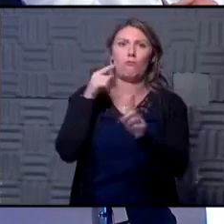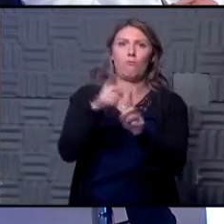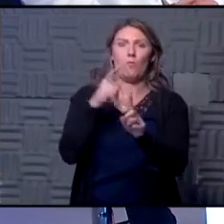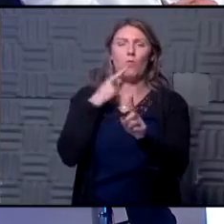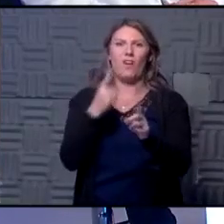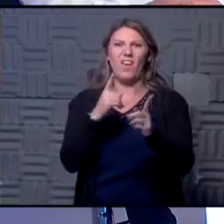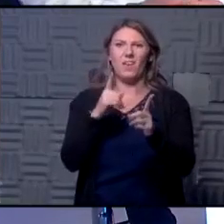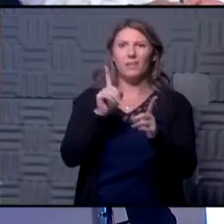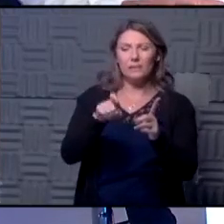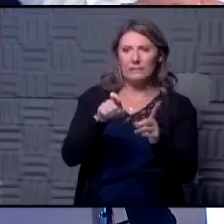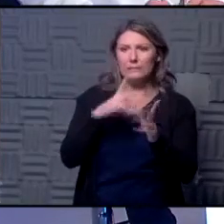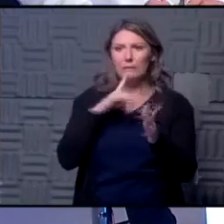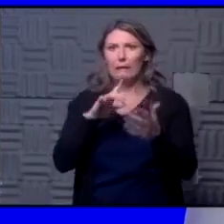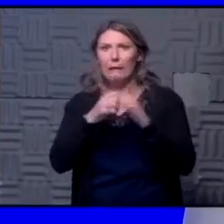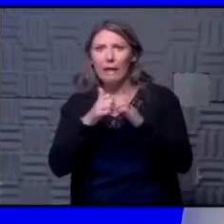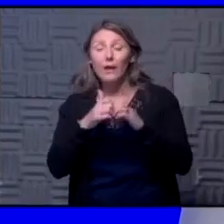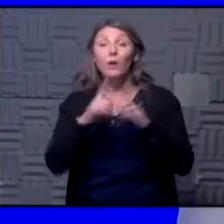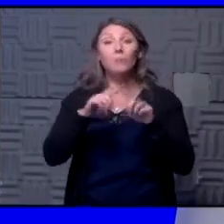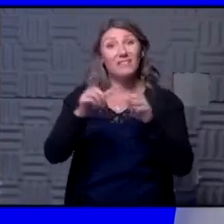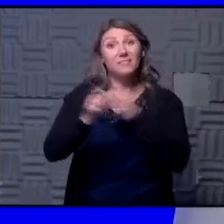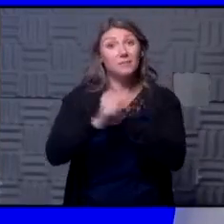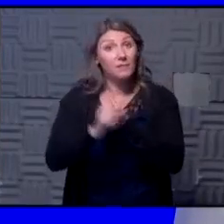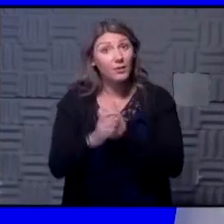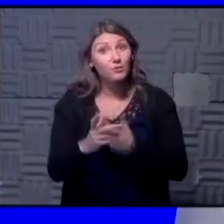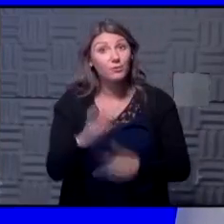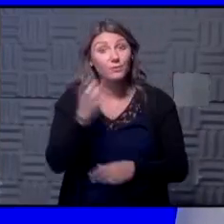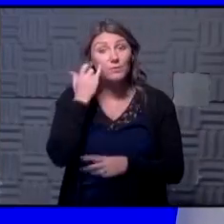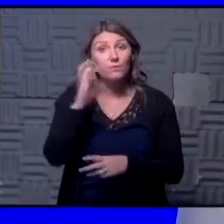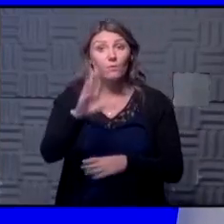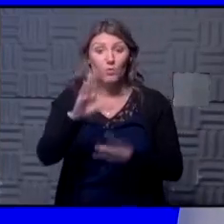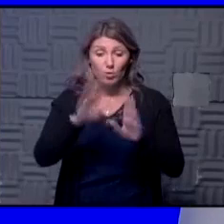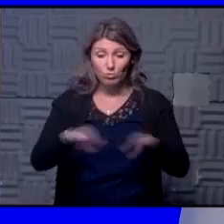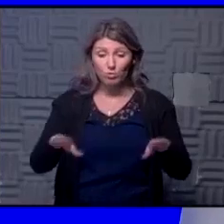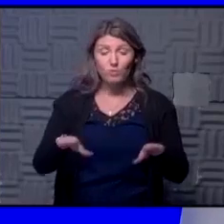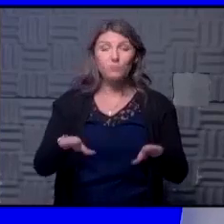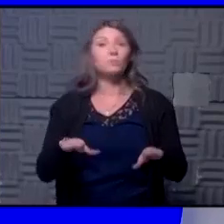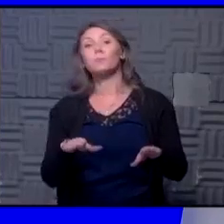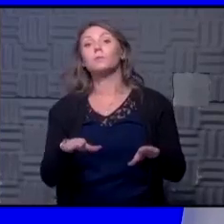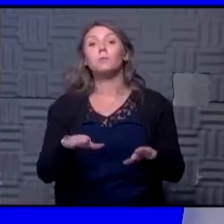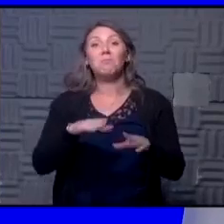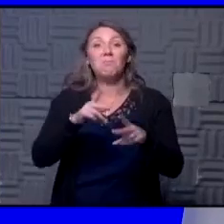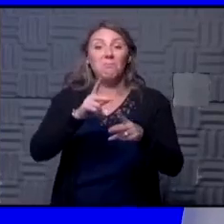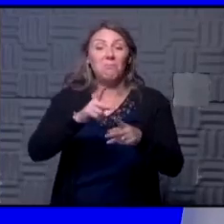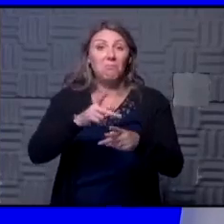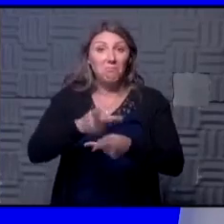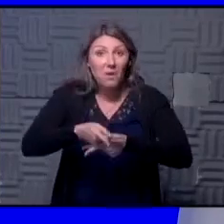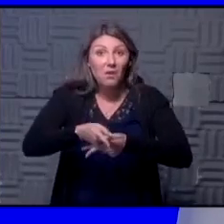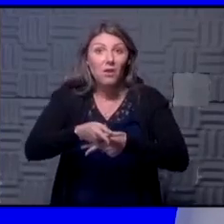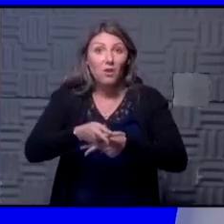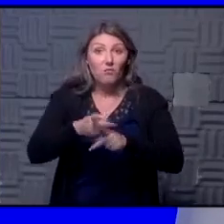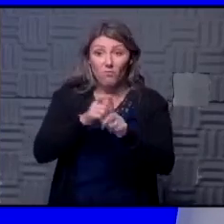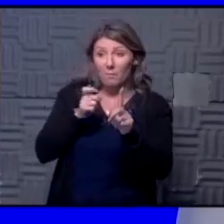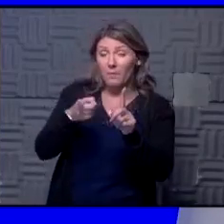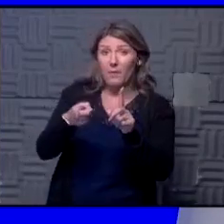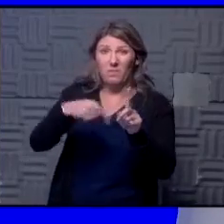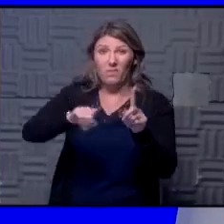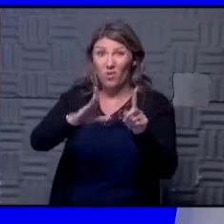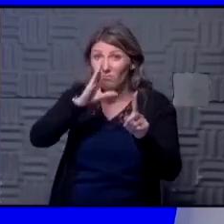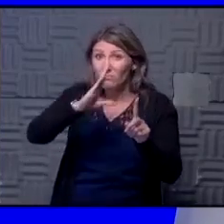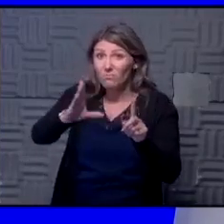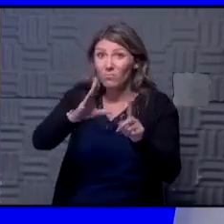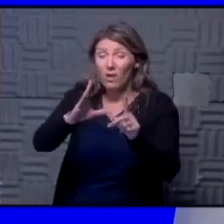have to be from the contact but it is certainly dangerous if your children are being babysat by them and they are in contact